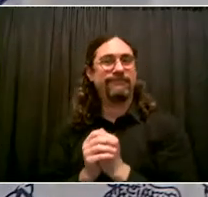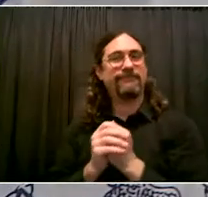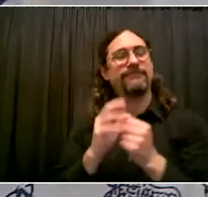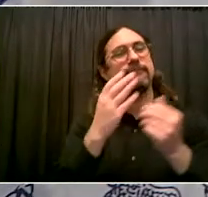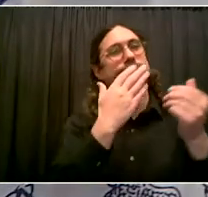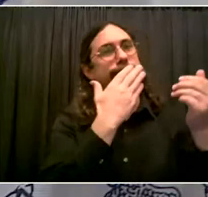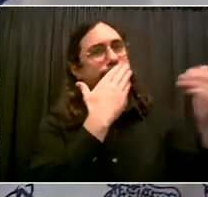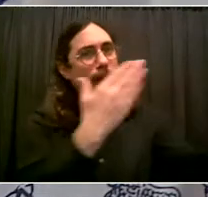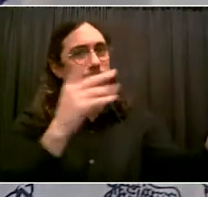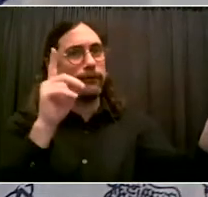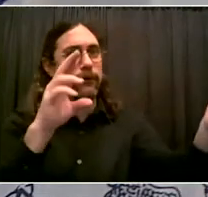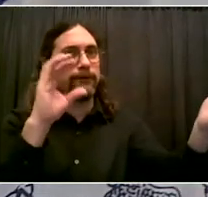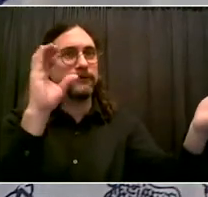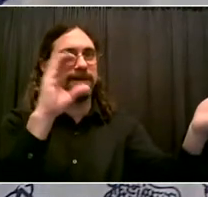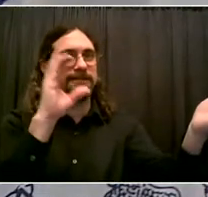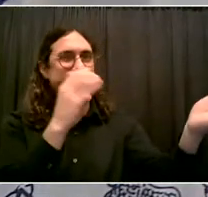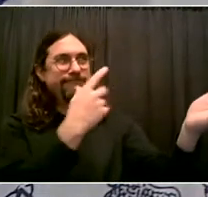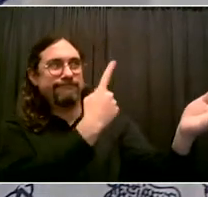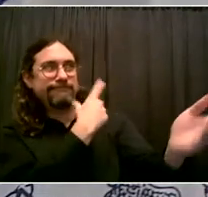above my other symbol.